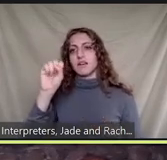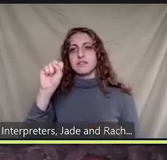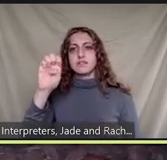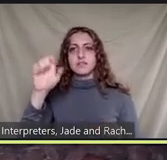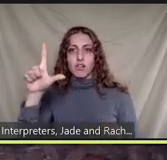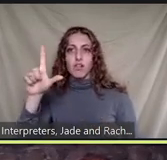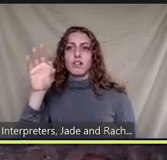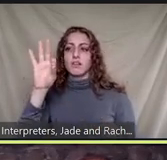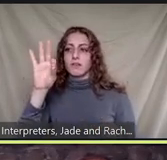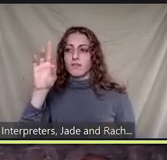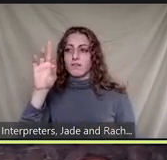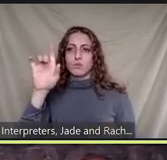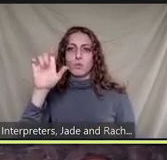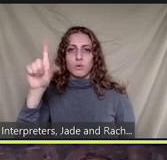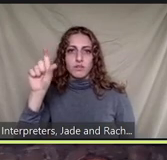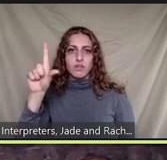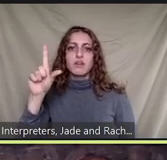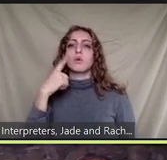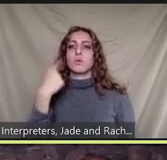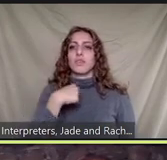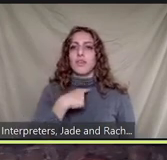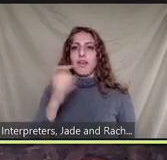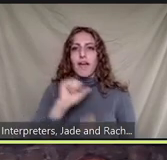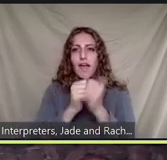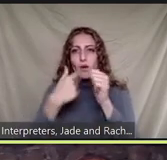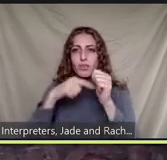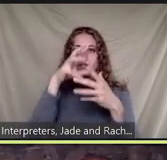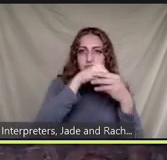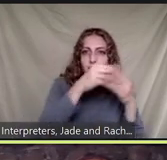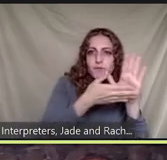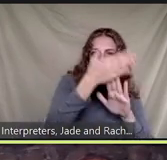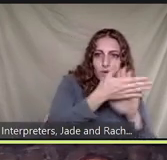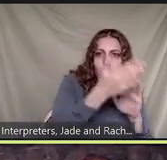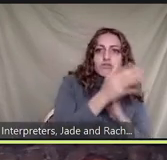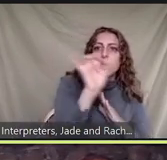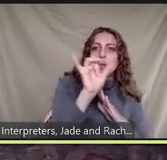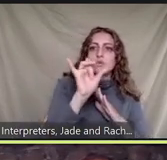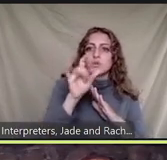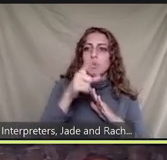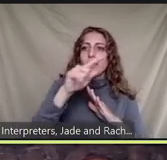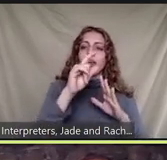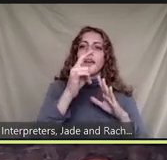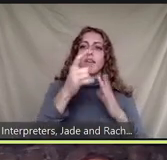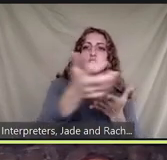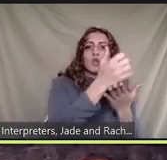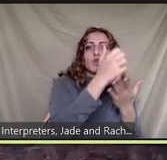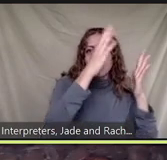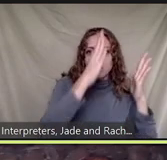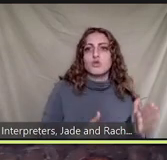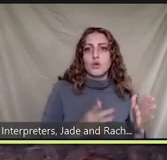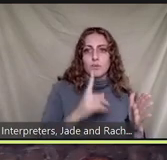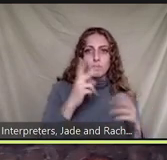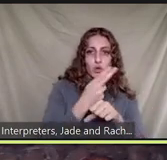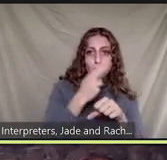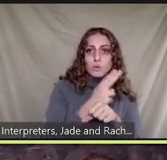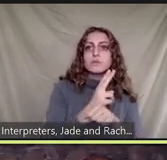both at production and post-consumer use we could also dig in and look at the kinds of chemistry that we're doing and the kinds of